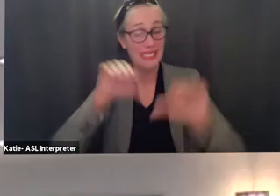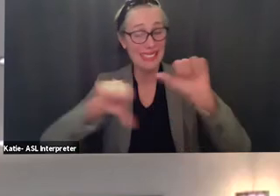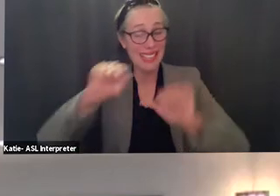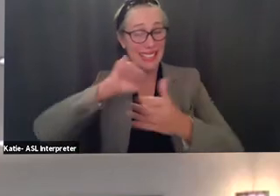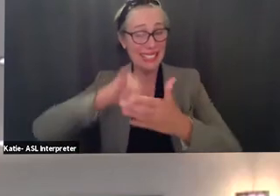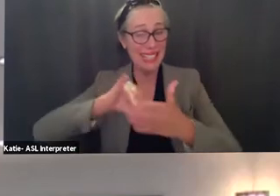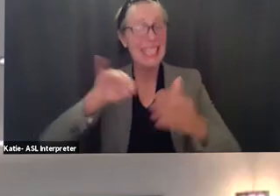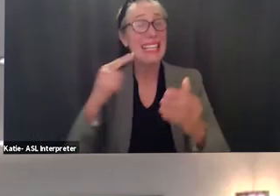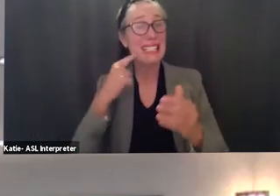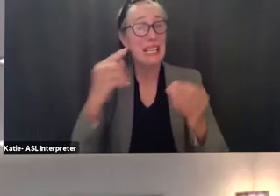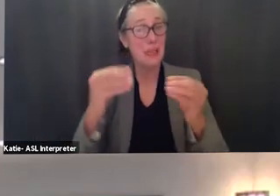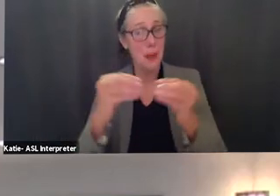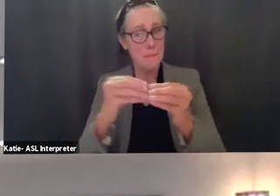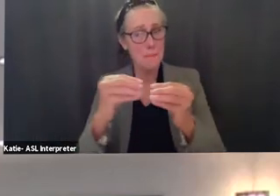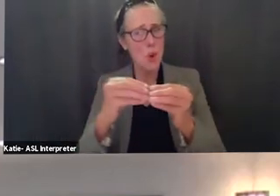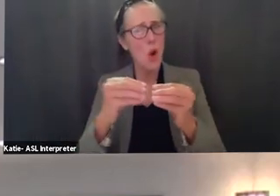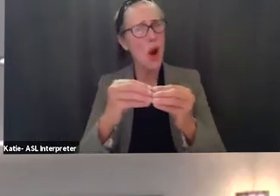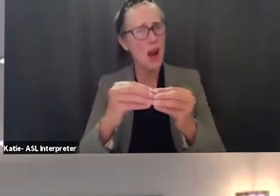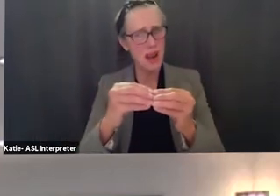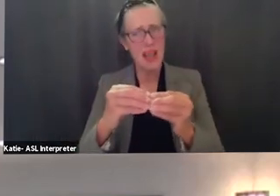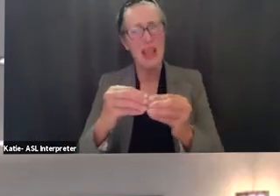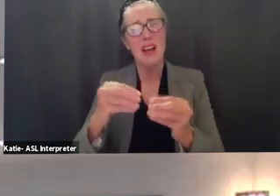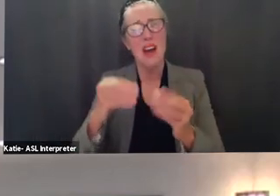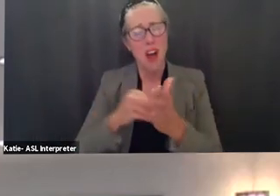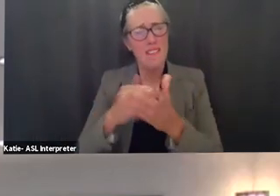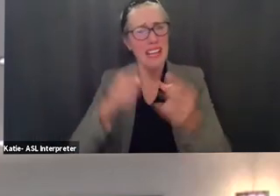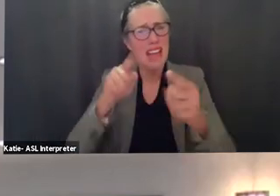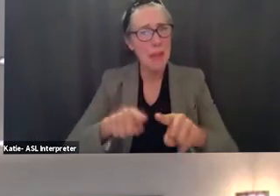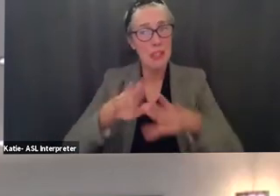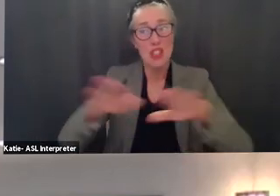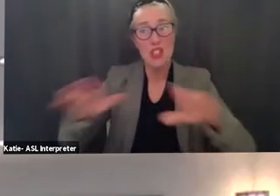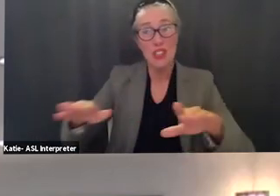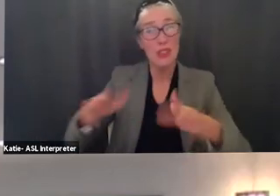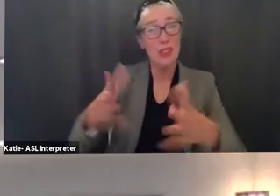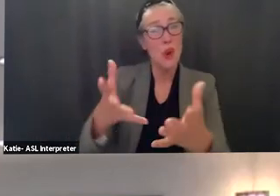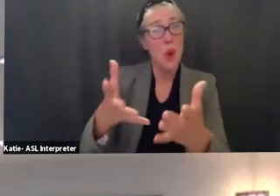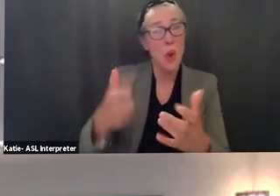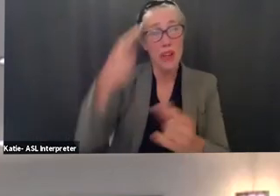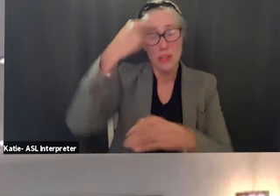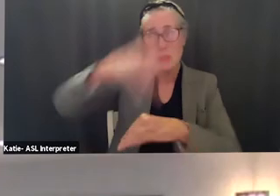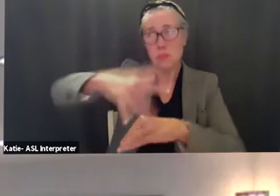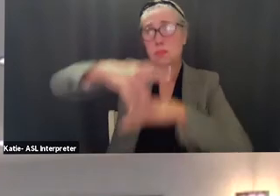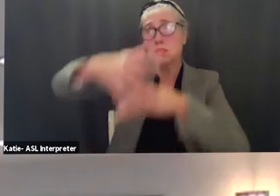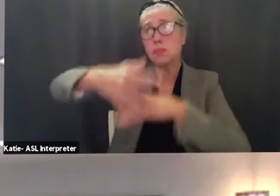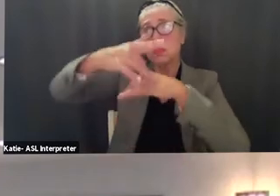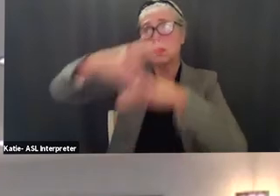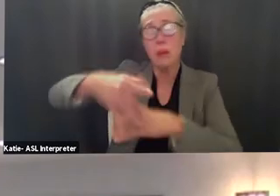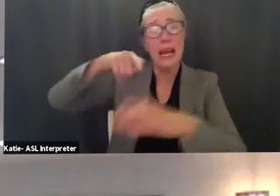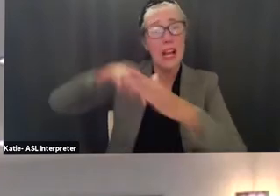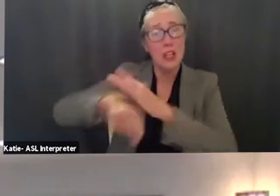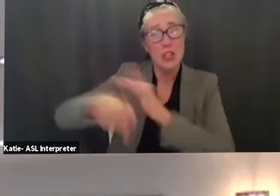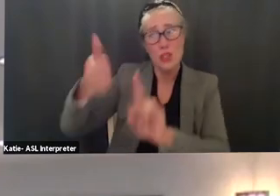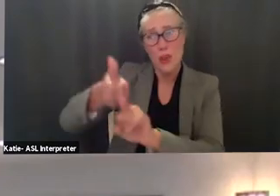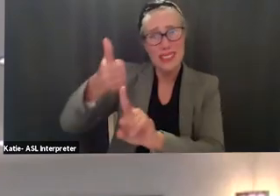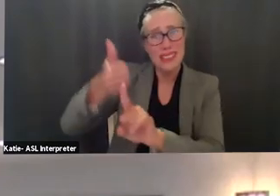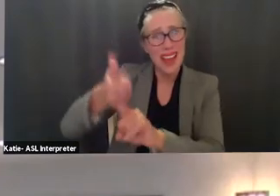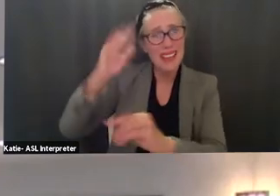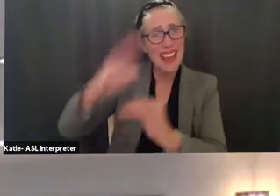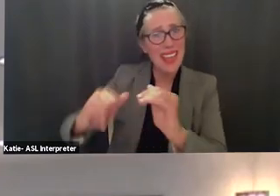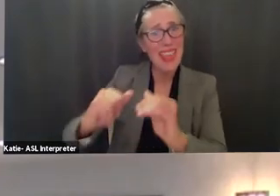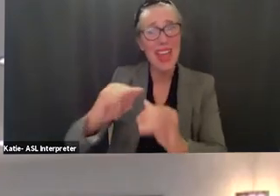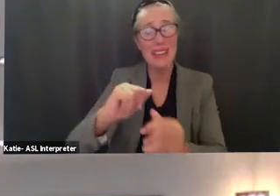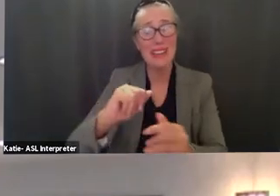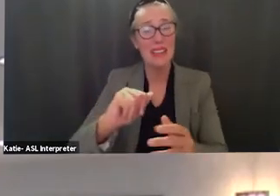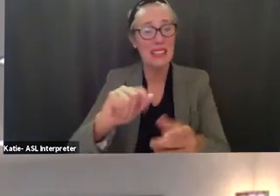is more suicide in children than they then be a children who got coveted so i think it is